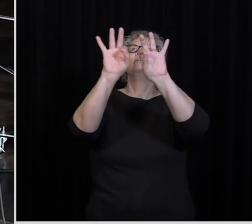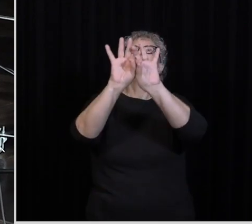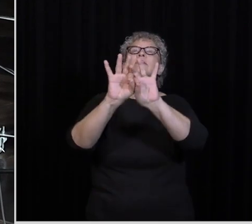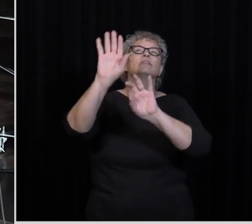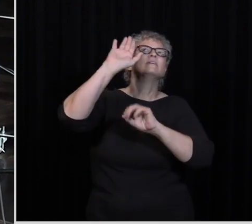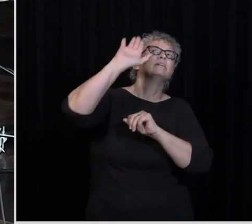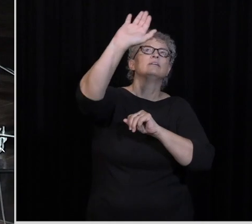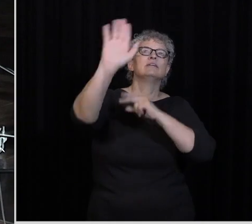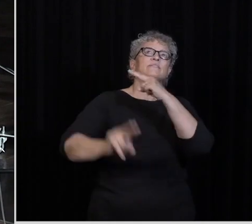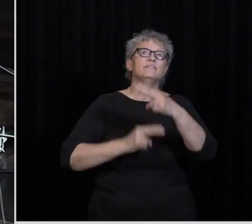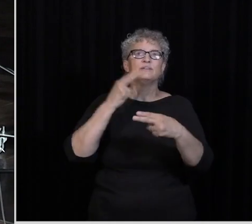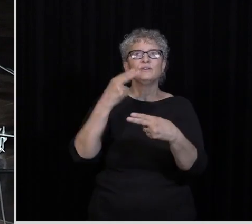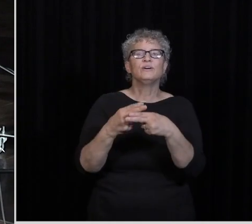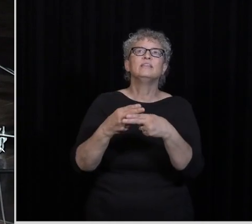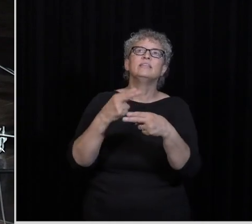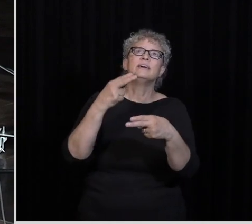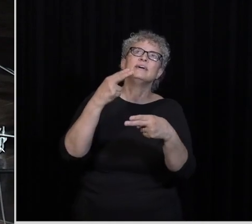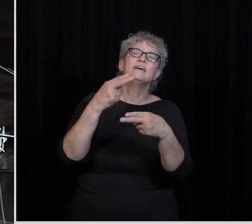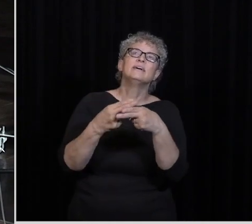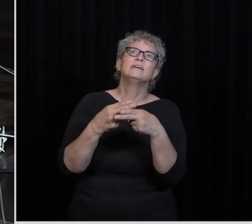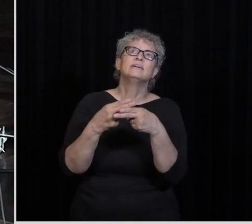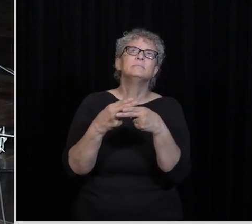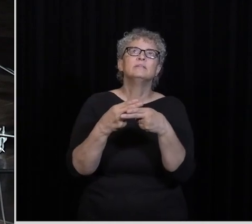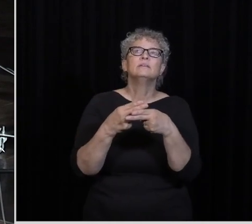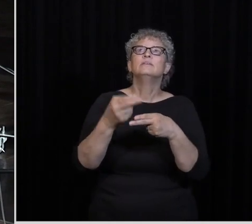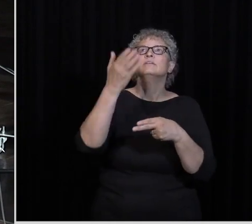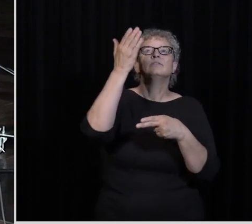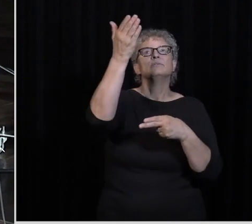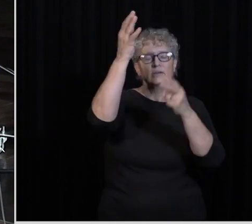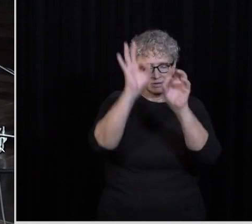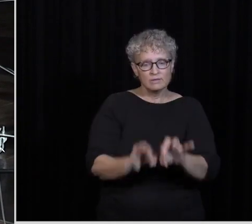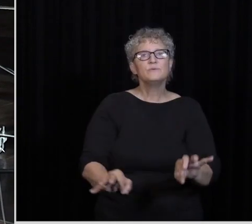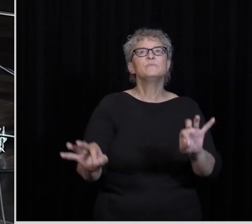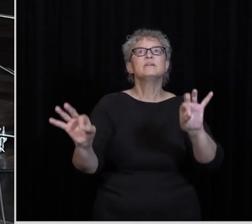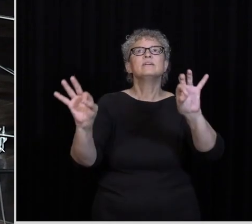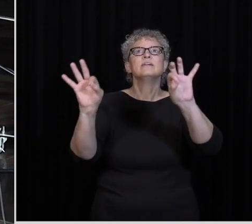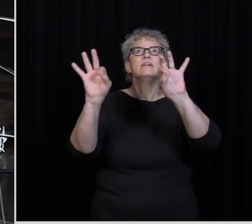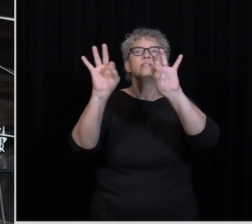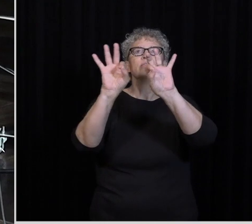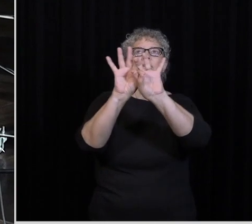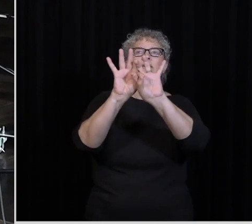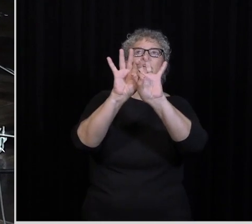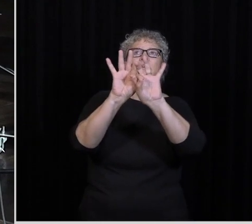worthy You of your name You are worthy